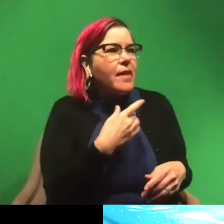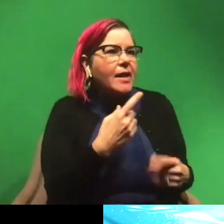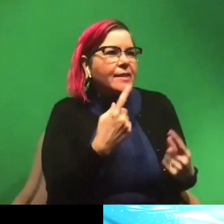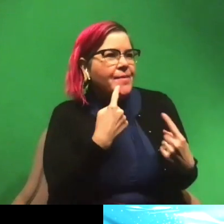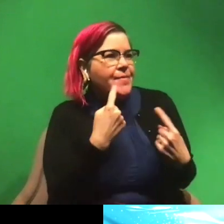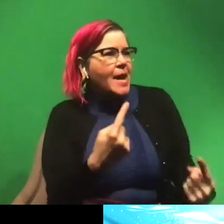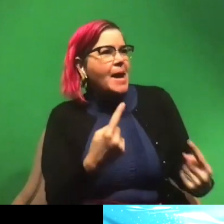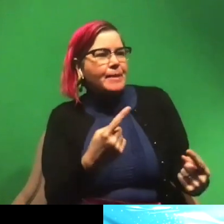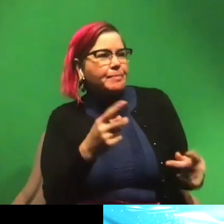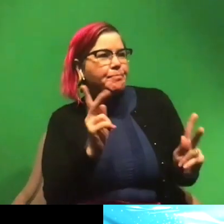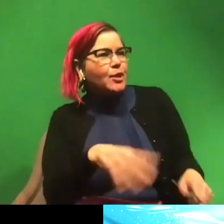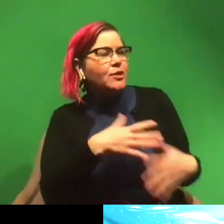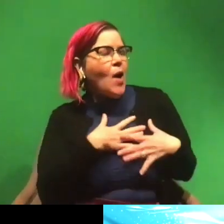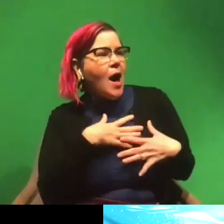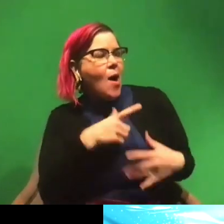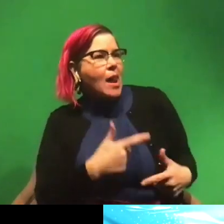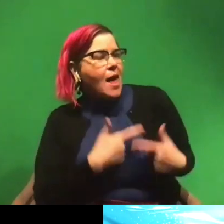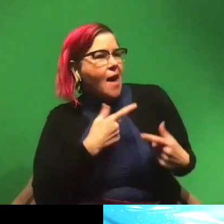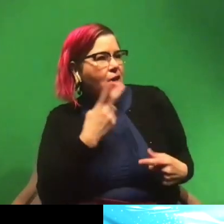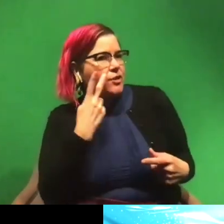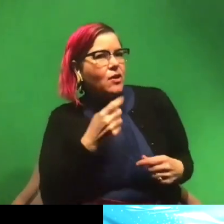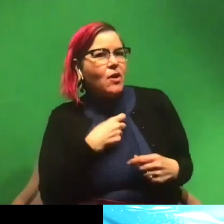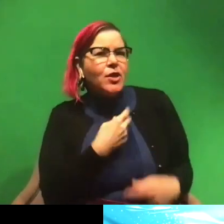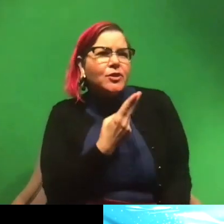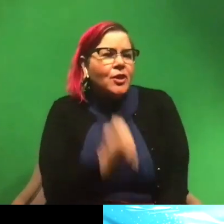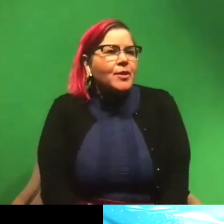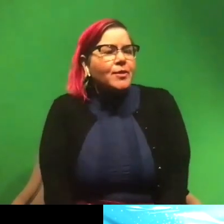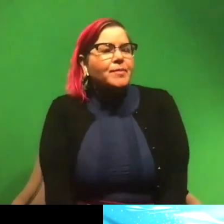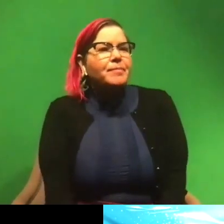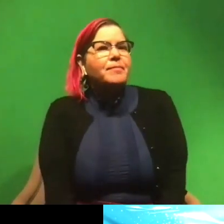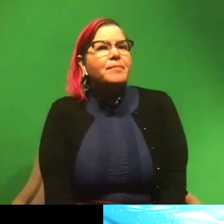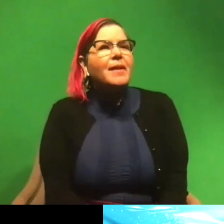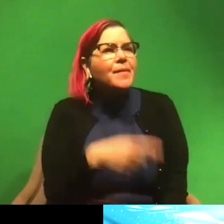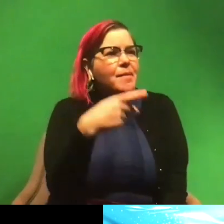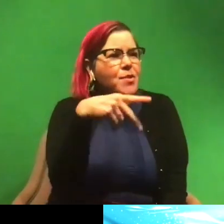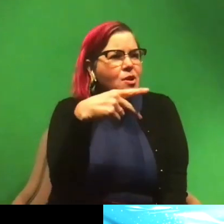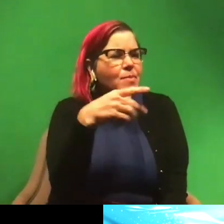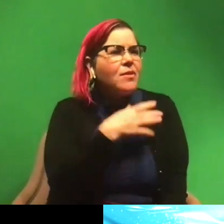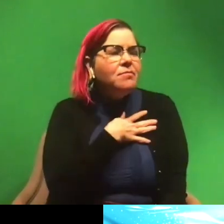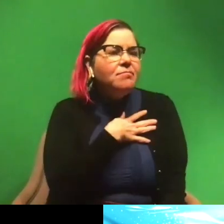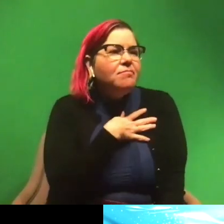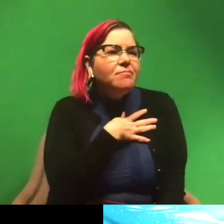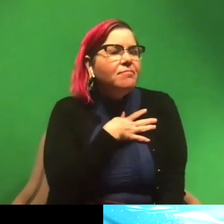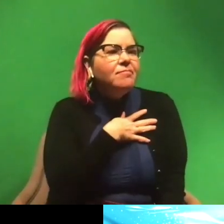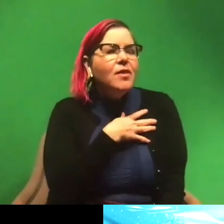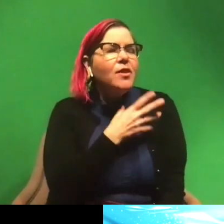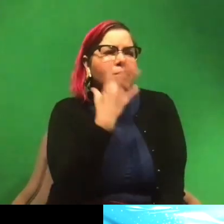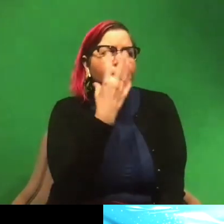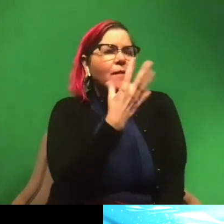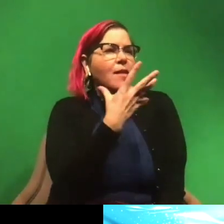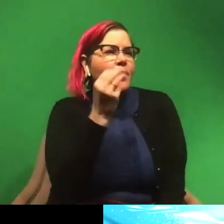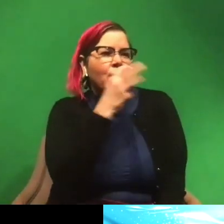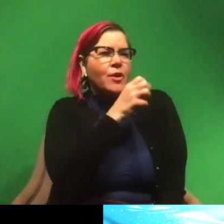couldn't believe I saw a live one of those. They're like, they're so cute. And they're like purple. They're so like, they're just beautiful and weird.